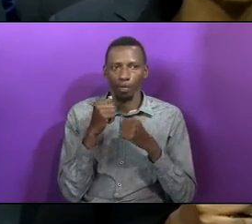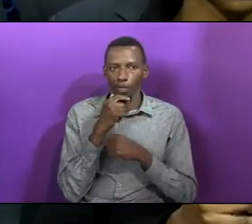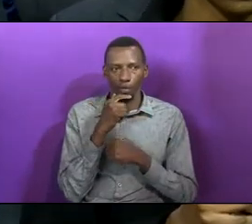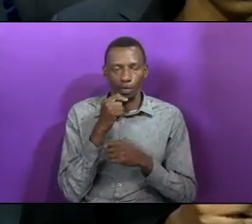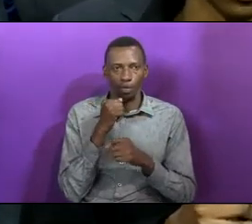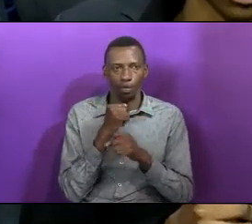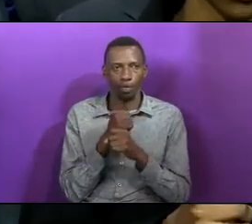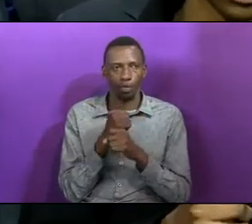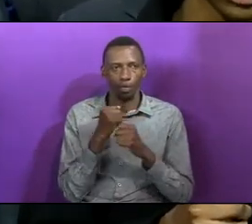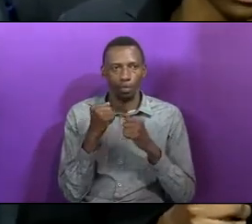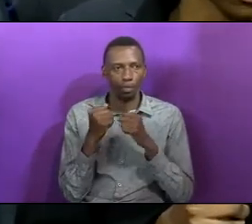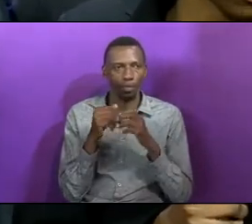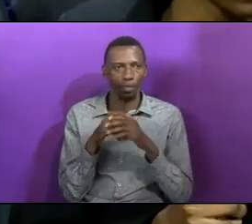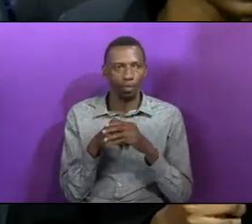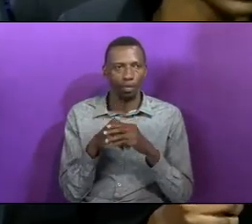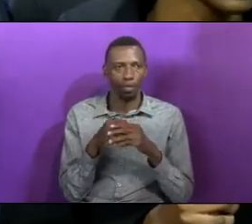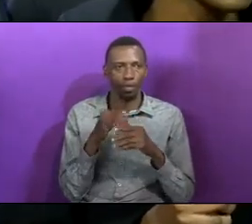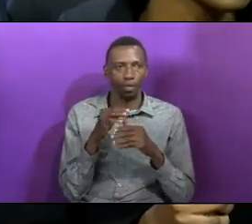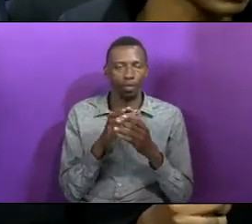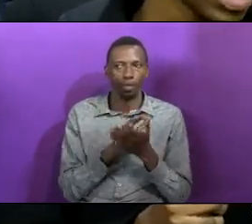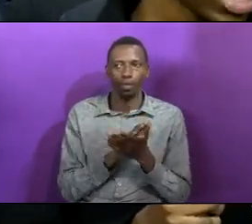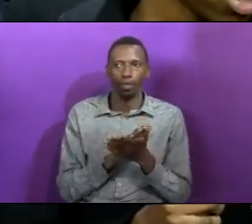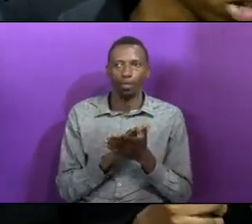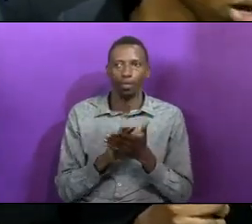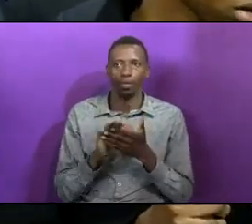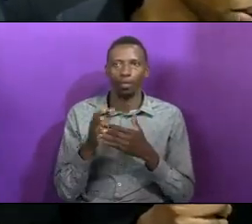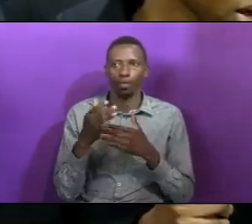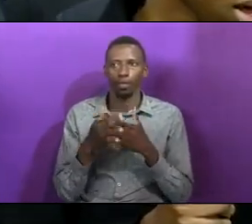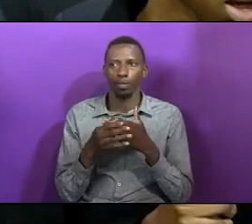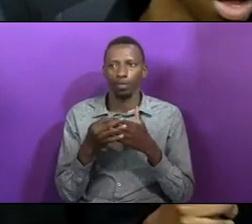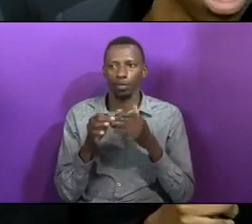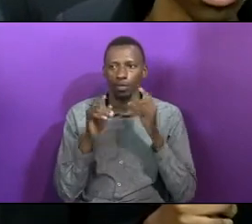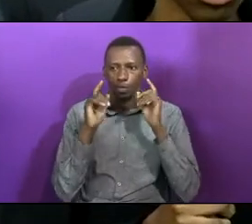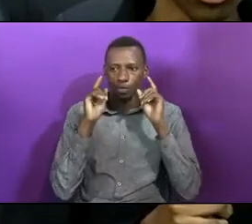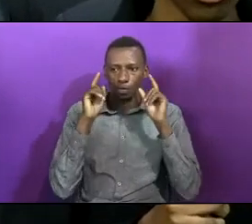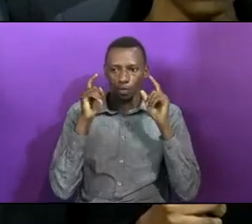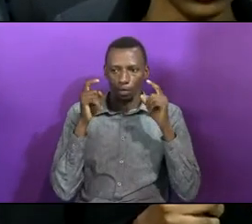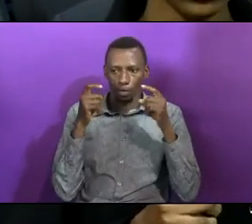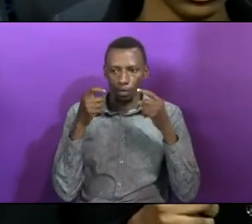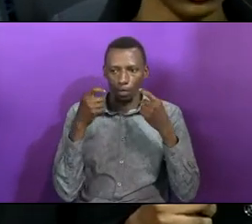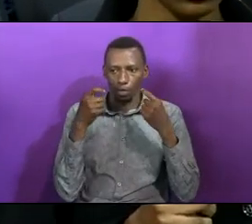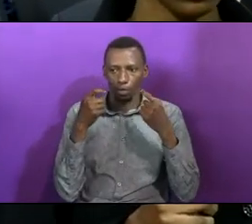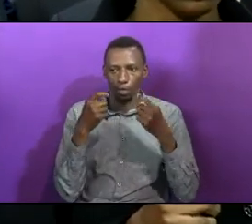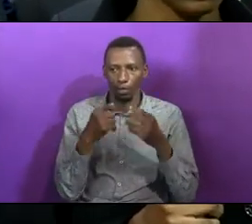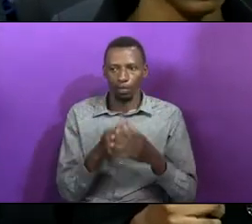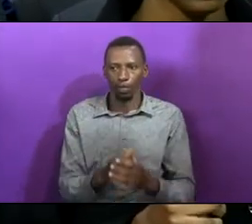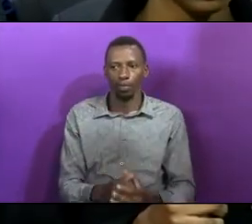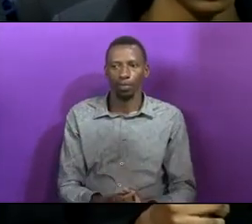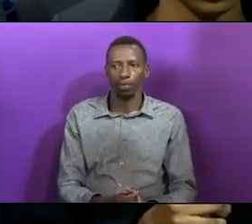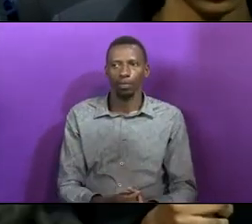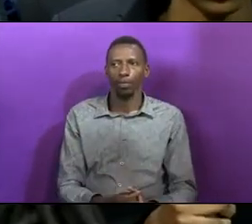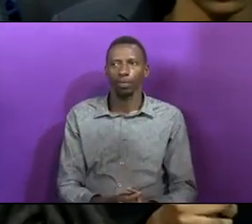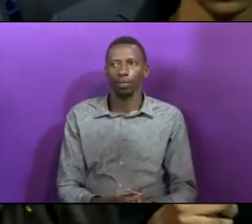That they too may have children in Jesus' name. In the precious blood of the Lord.